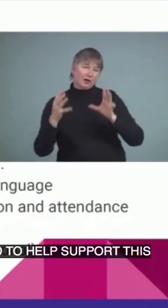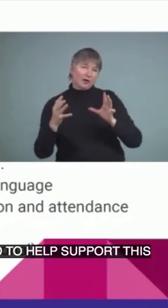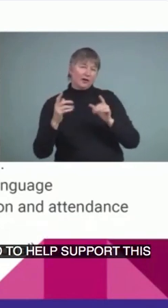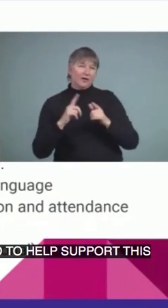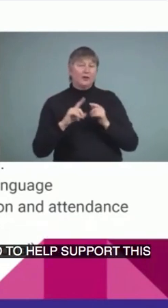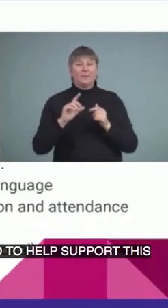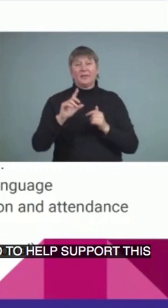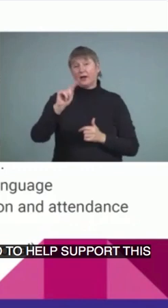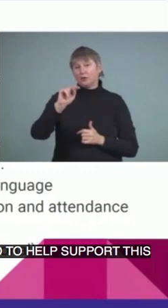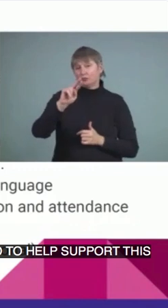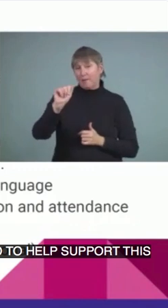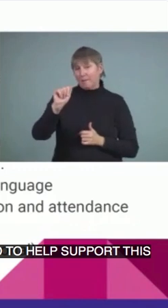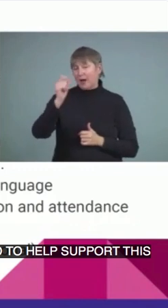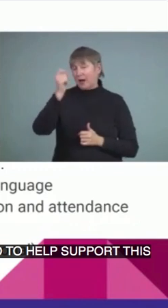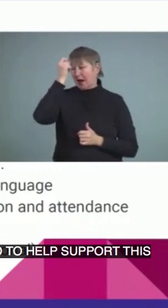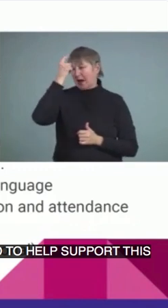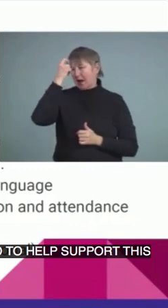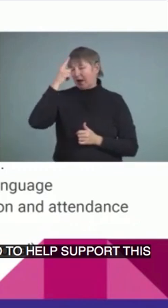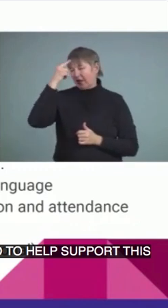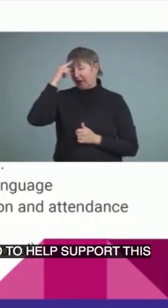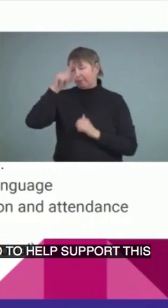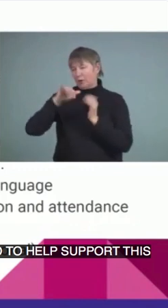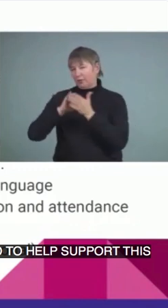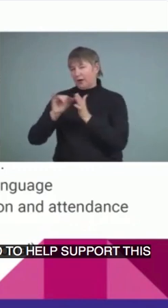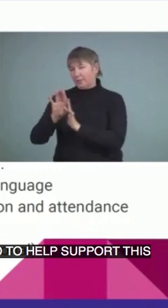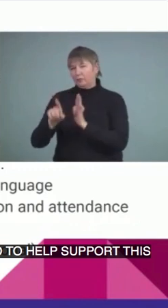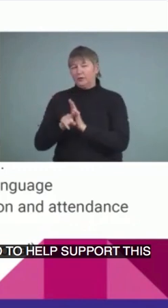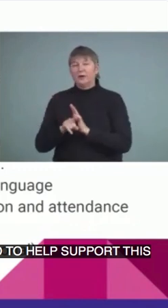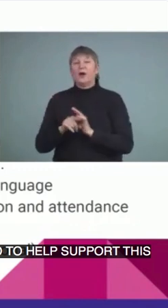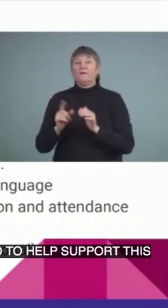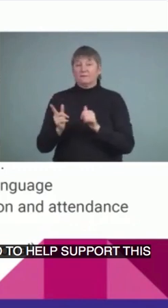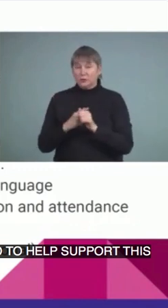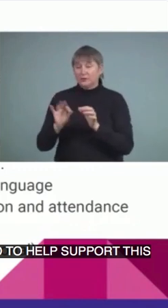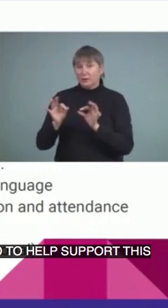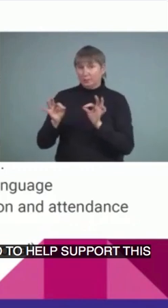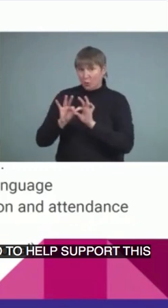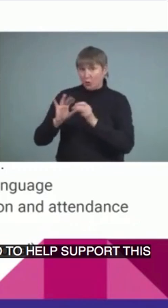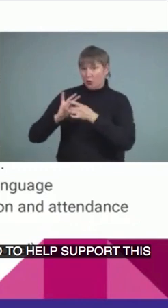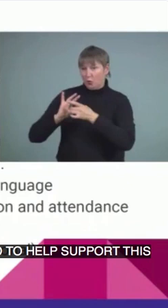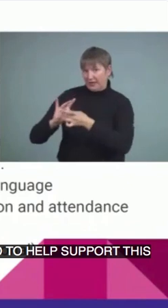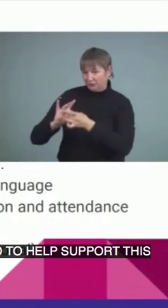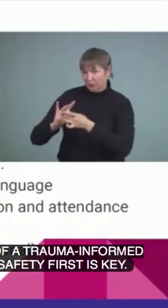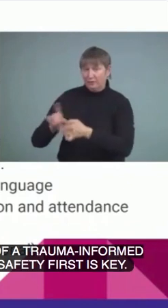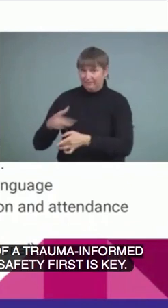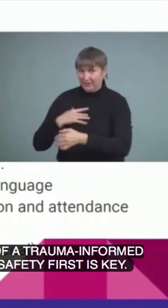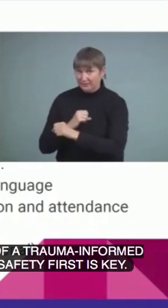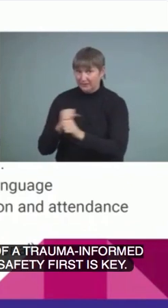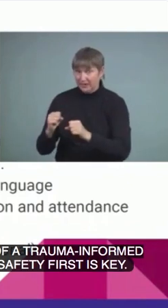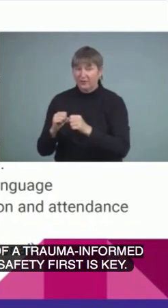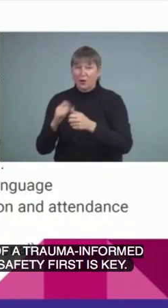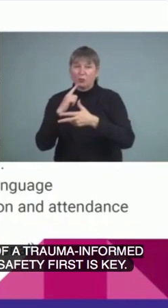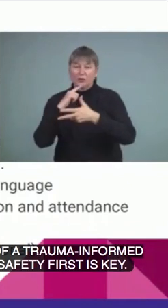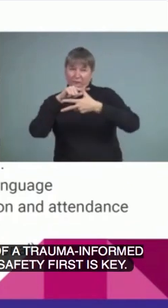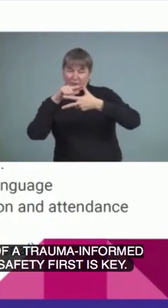trauma-informed questioning style. Building the relationship and the safety first is key. That's what the first three bullets